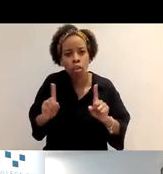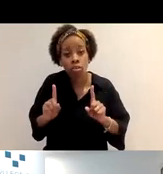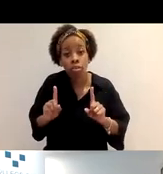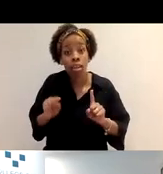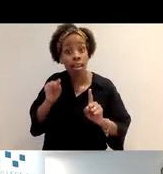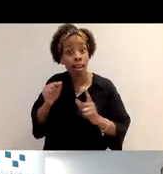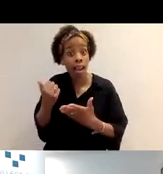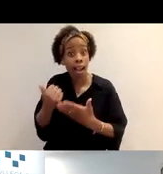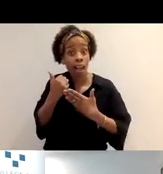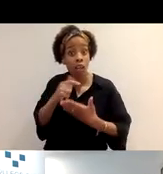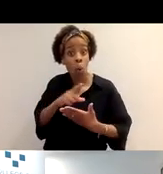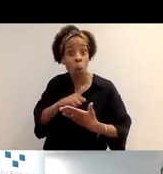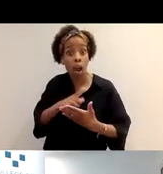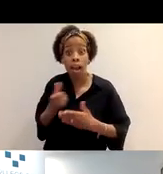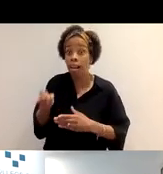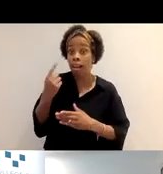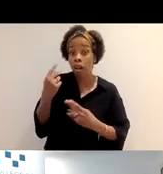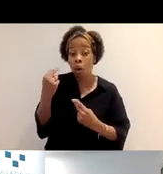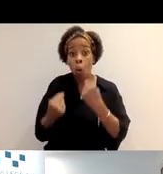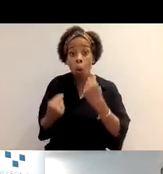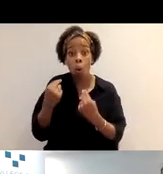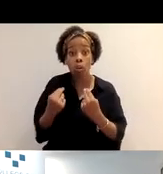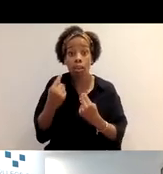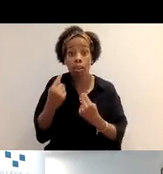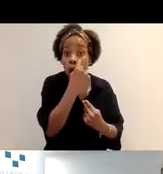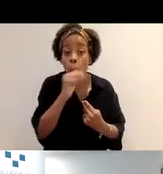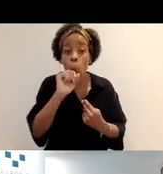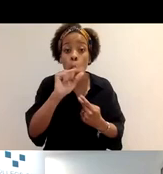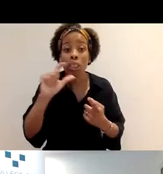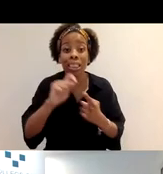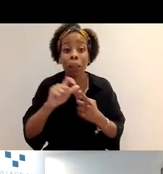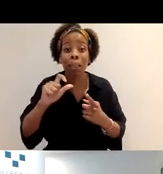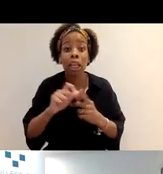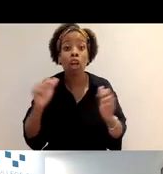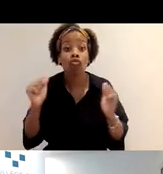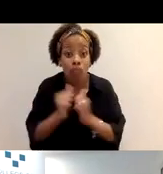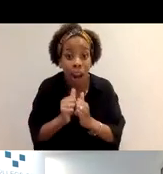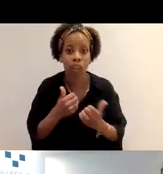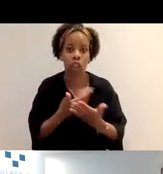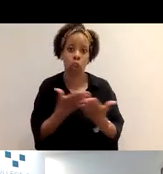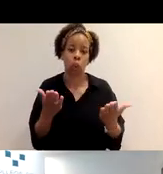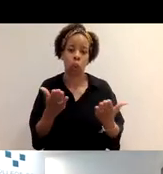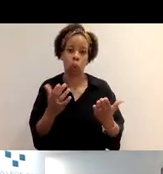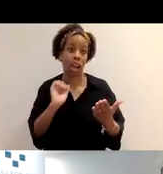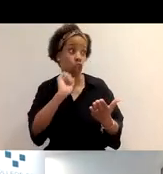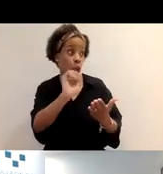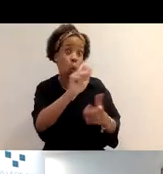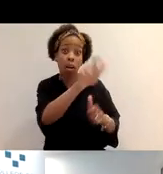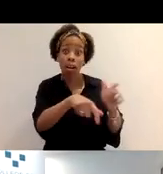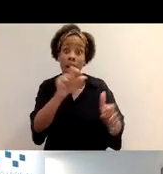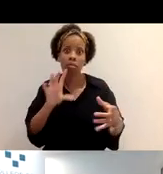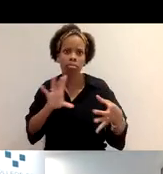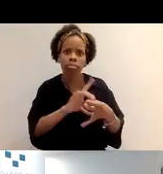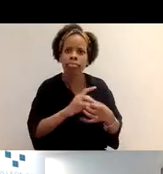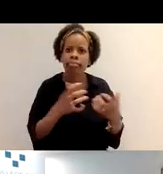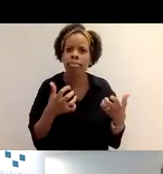the questions around how your CPD is relevant to you and how it benefits your service users. So you can put a little